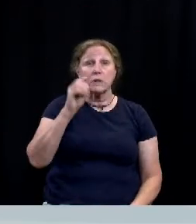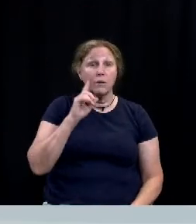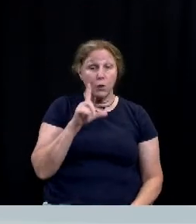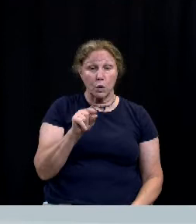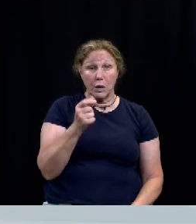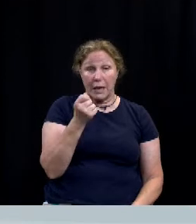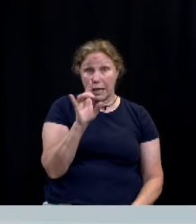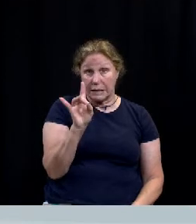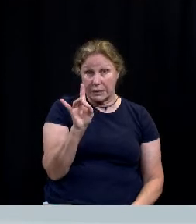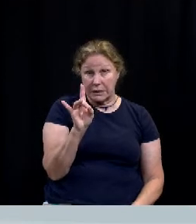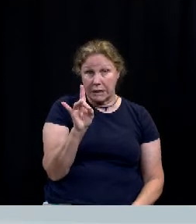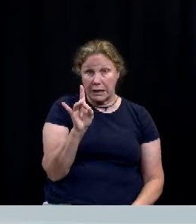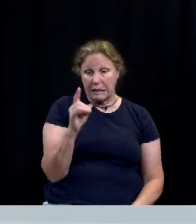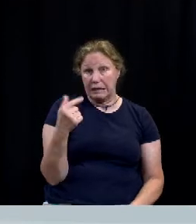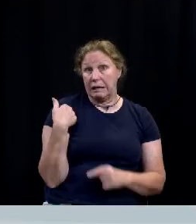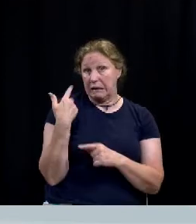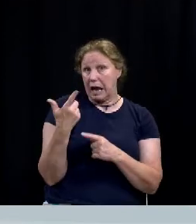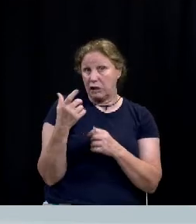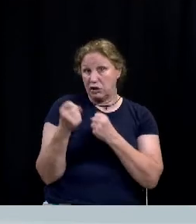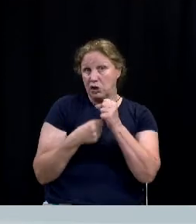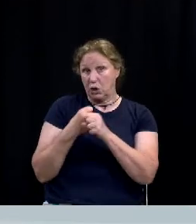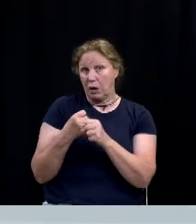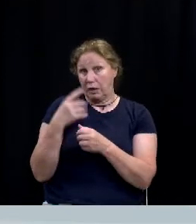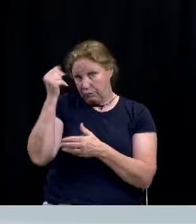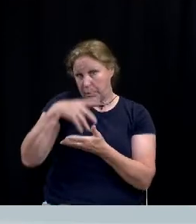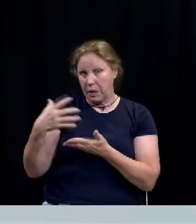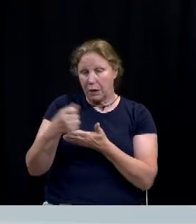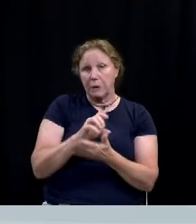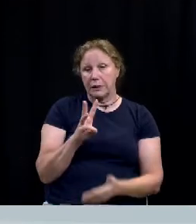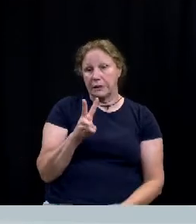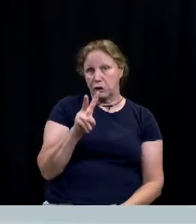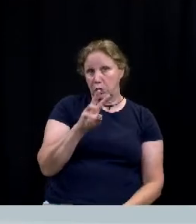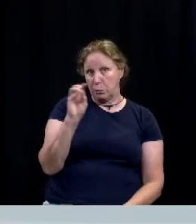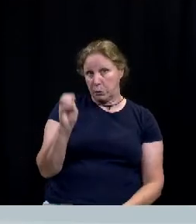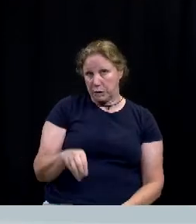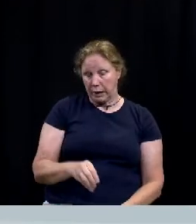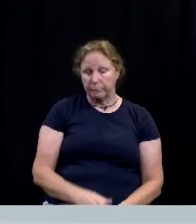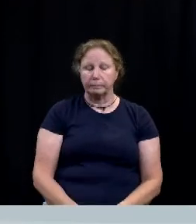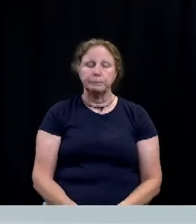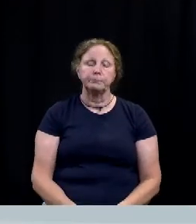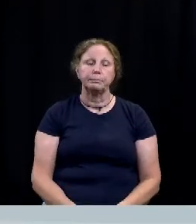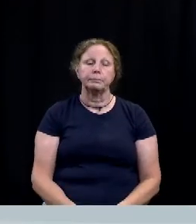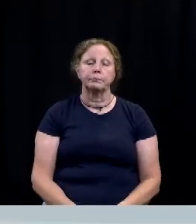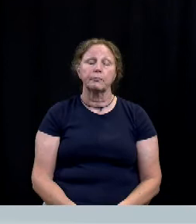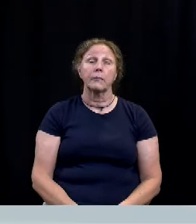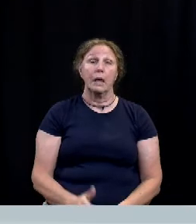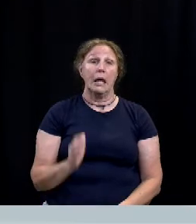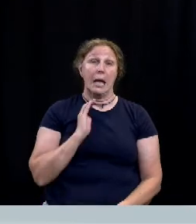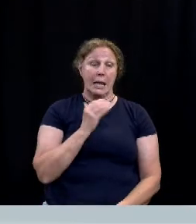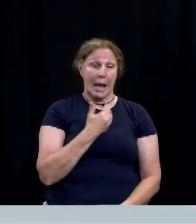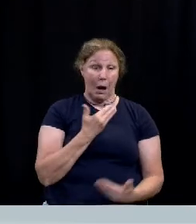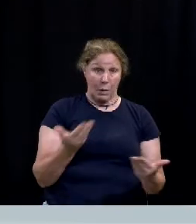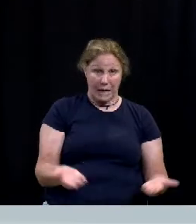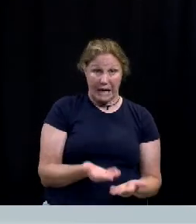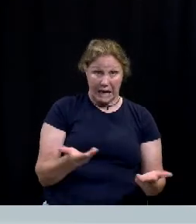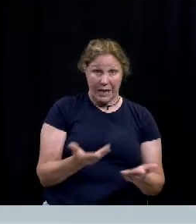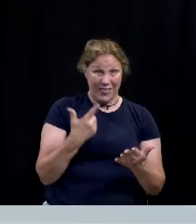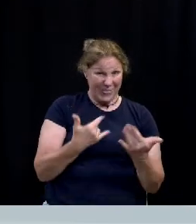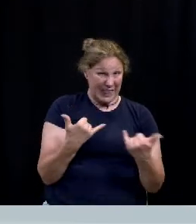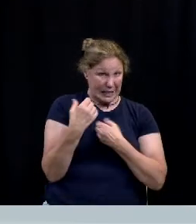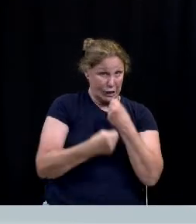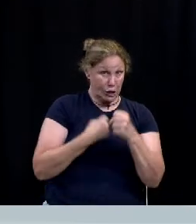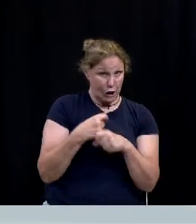the last year available was 62 percent and our clearance rate this year